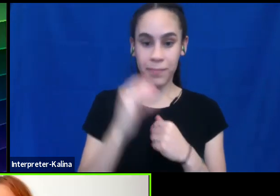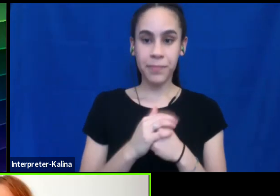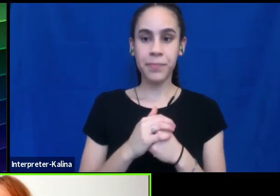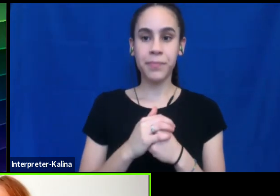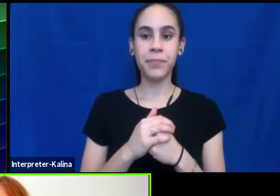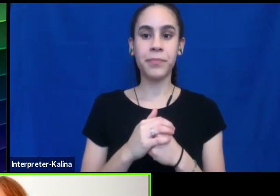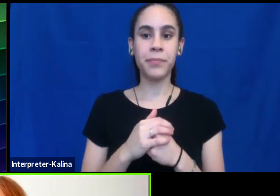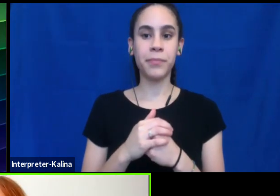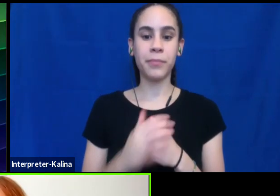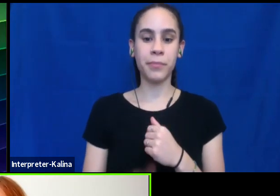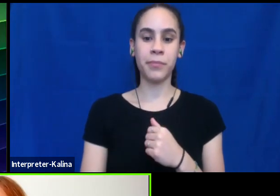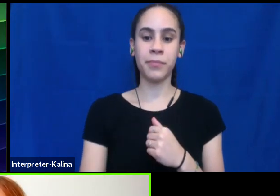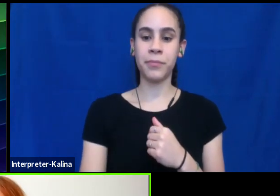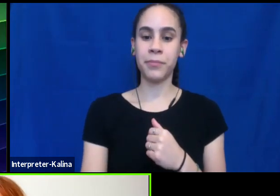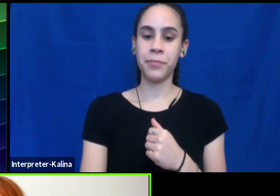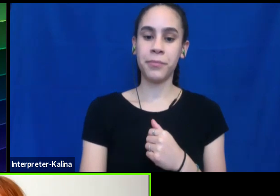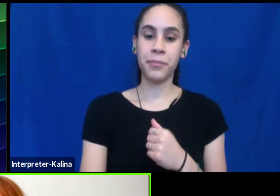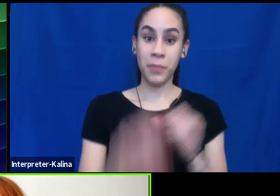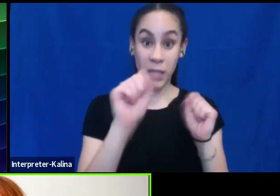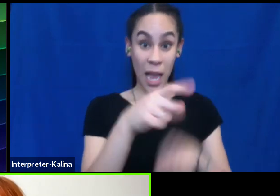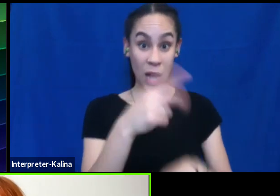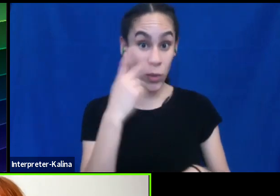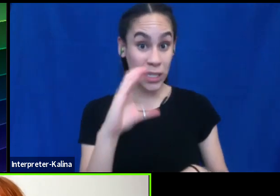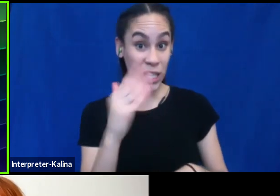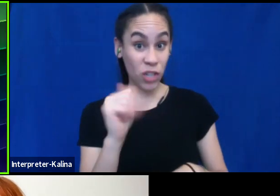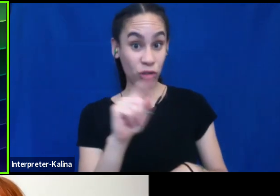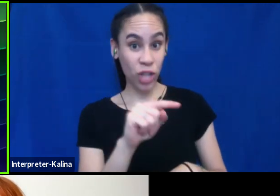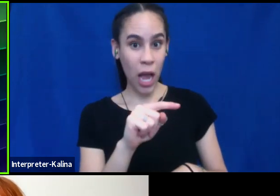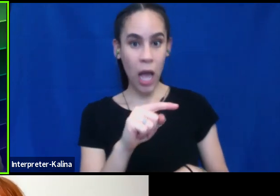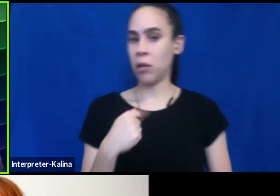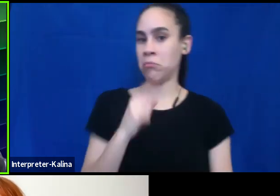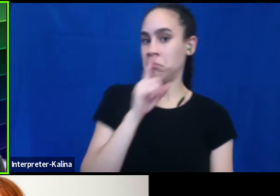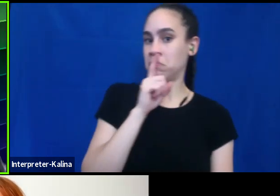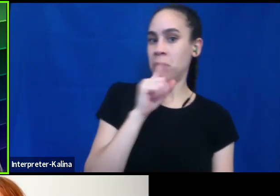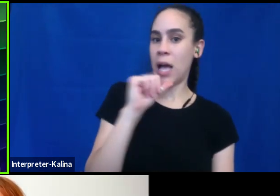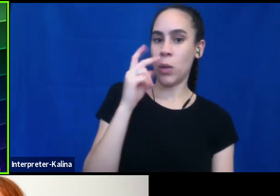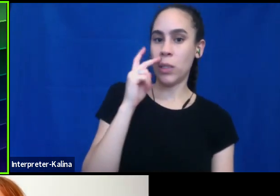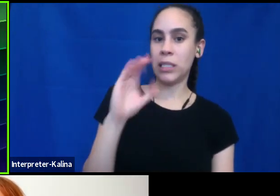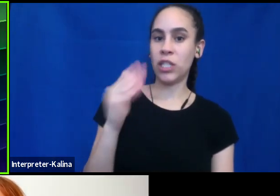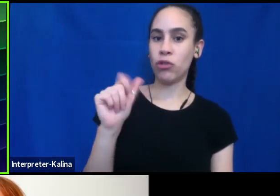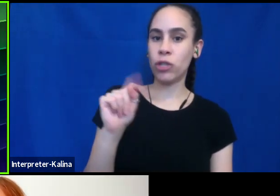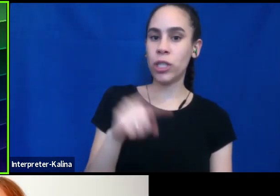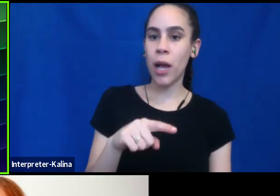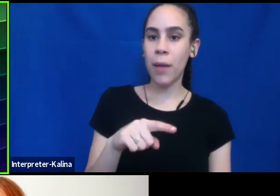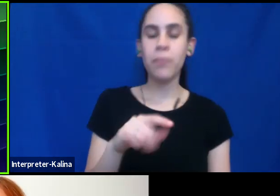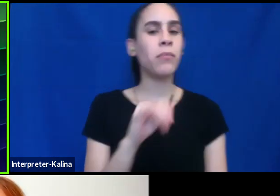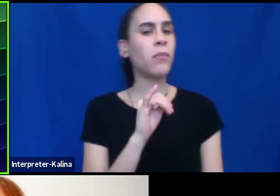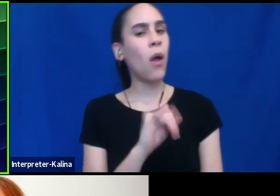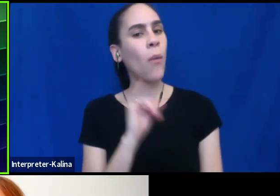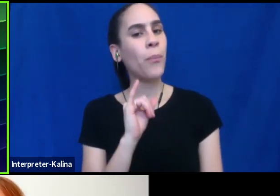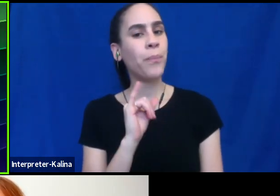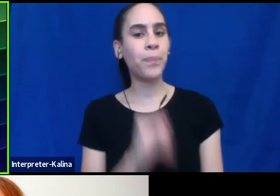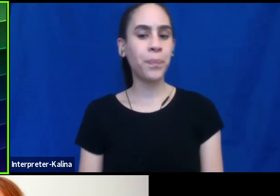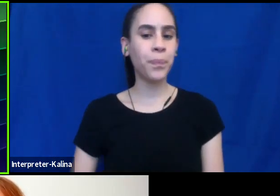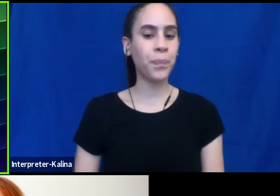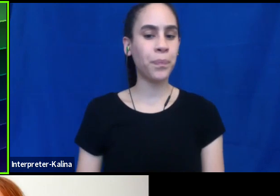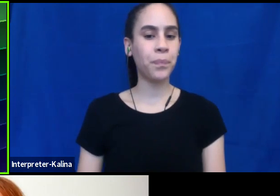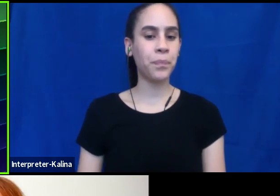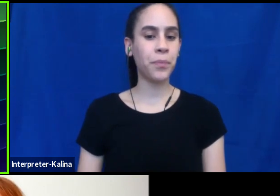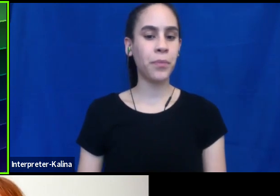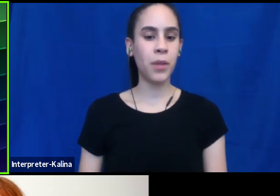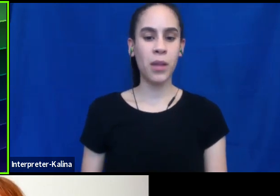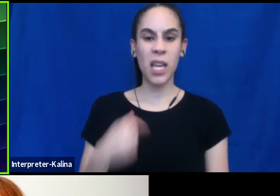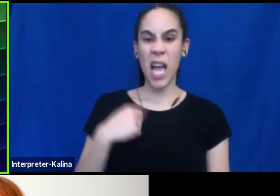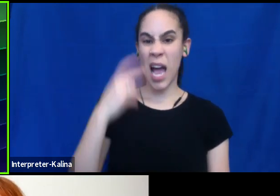Yes. Can you see the chat? I, I'm not seeing the chat. So, oh, I just see